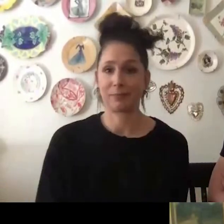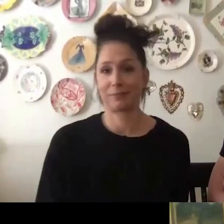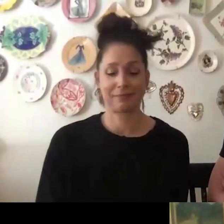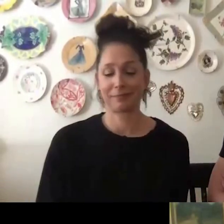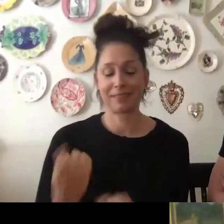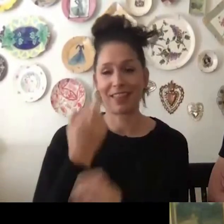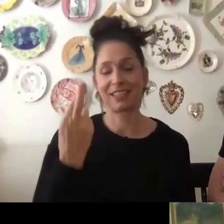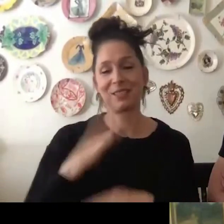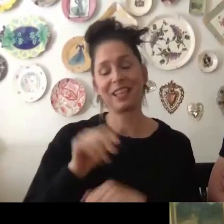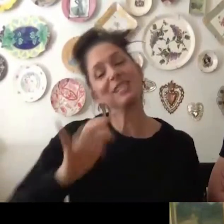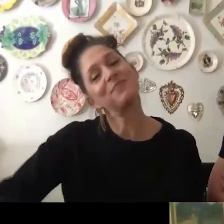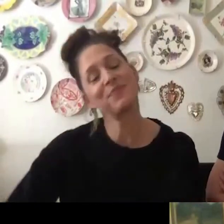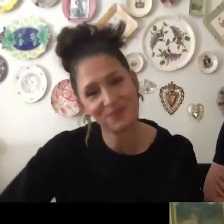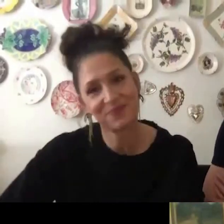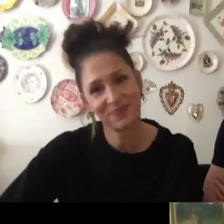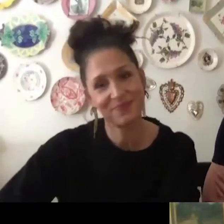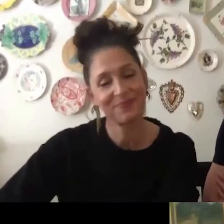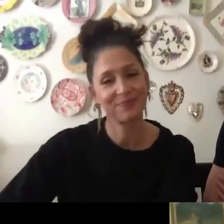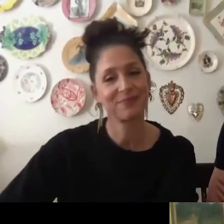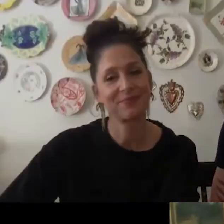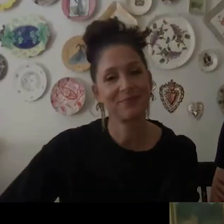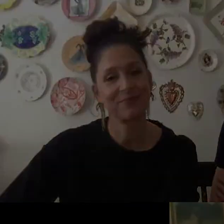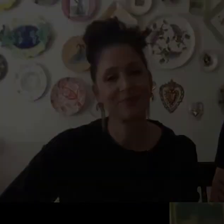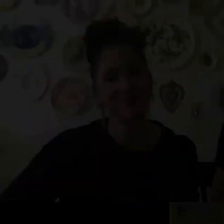how we got this close on the air. we're doing be right back.